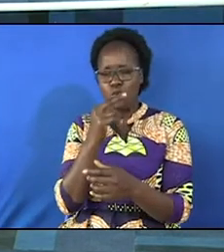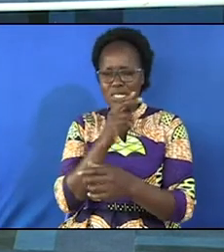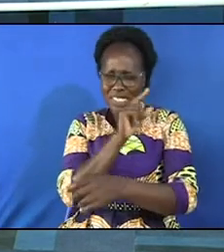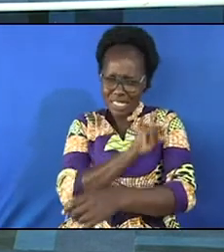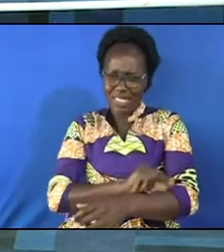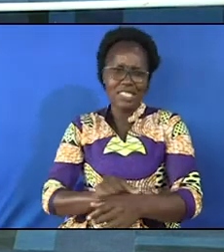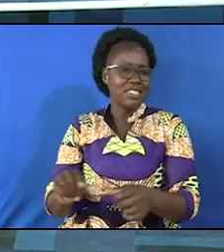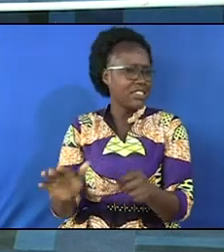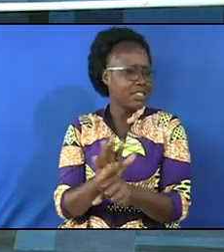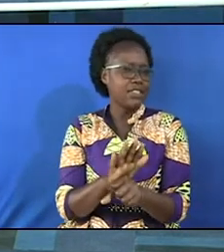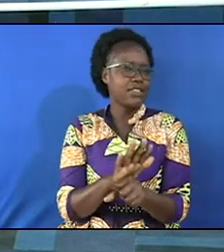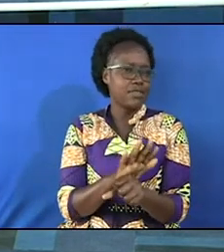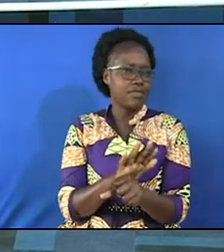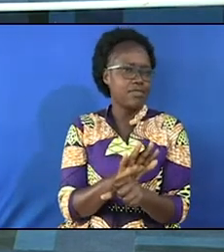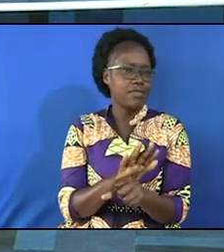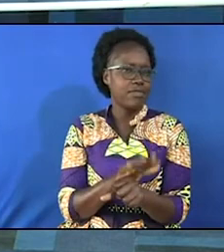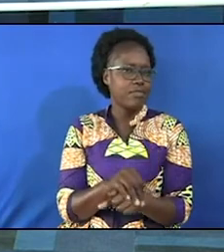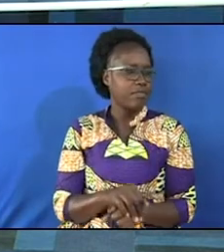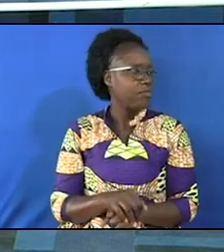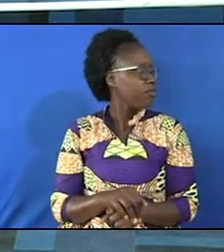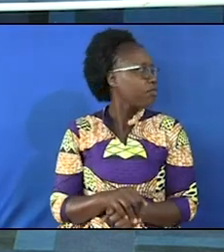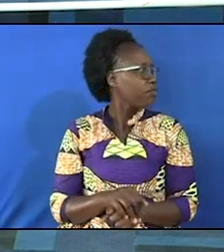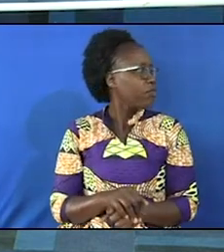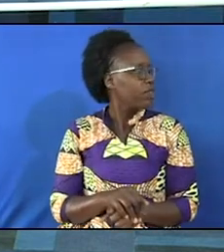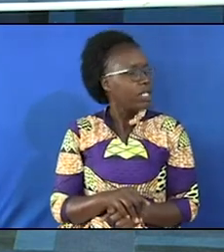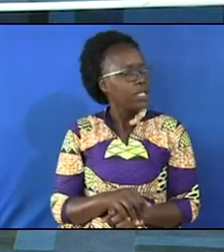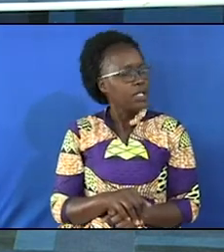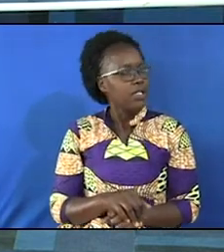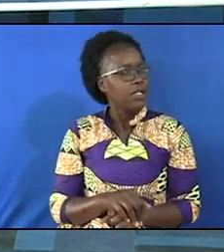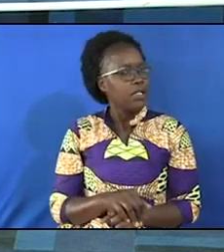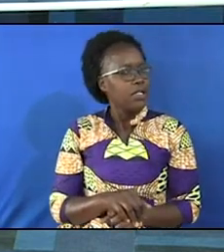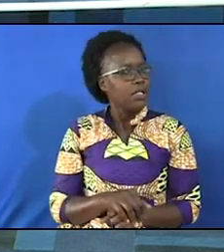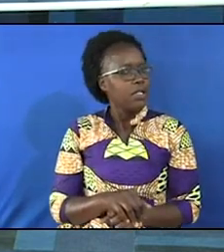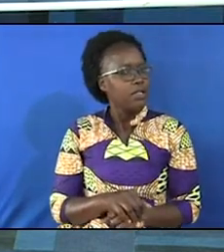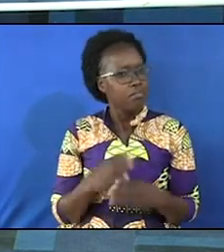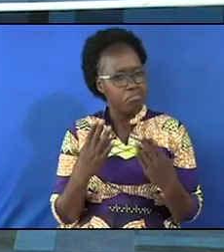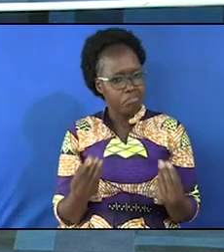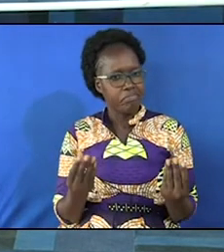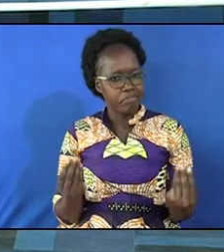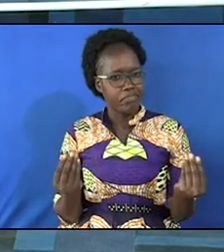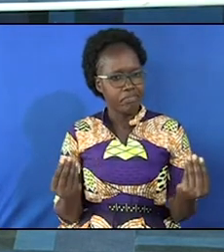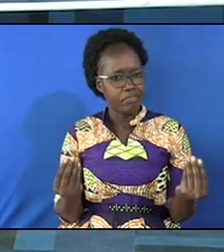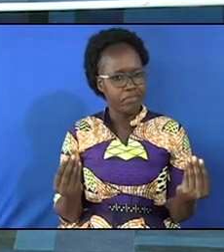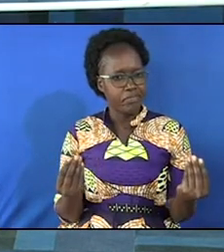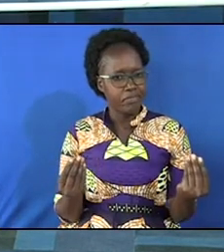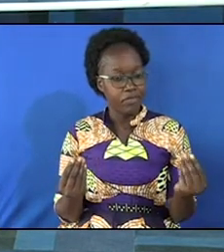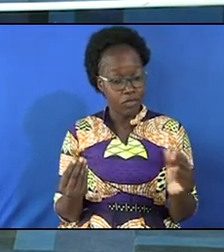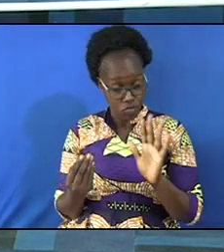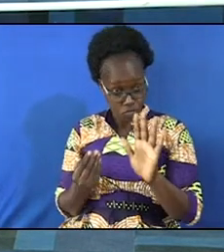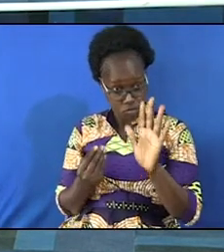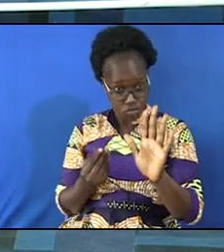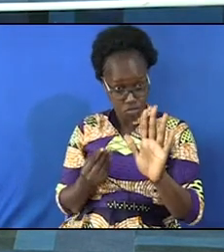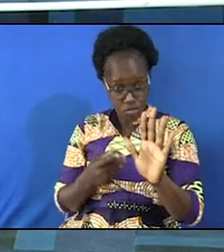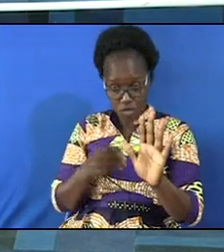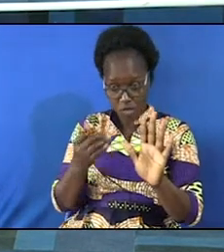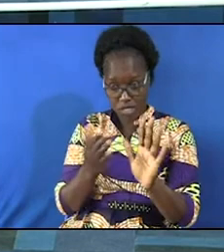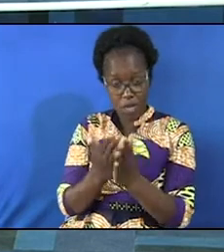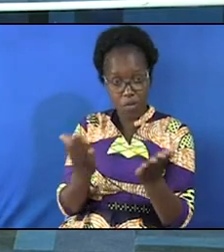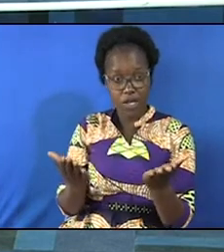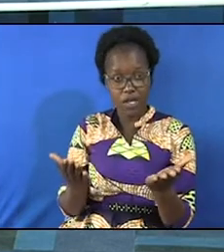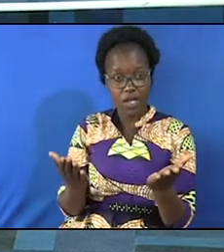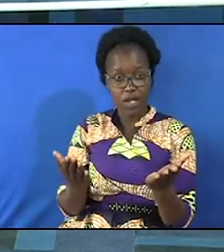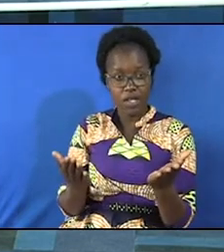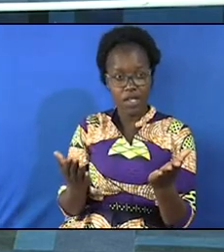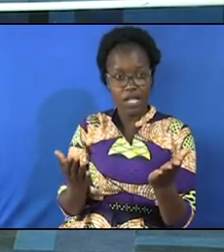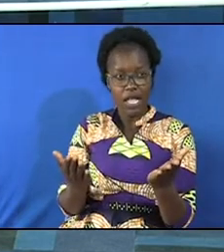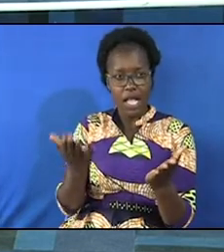hmm okay let me bring it down so that you understand me you and I know very well that